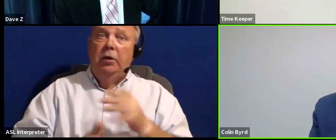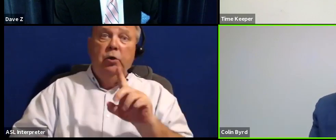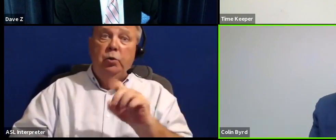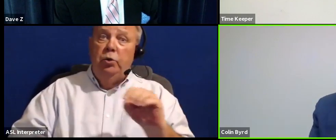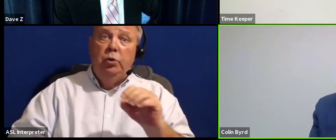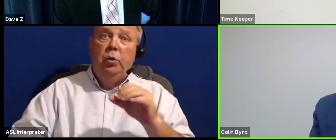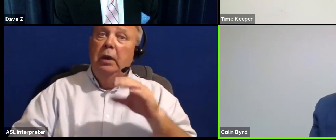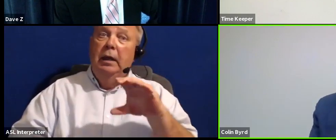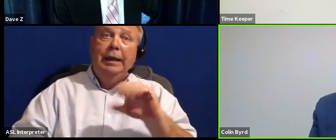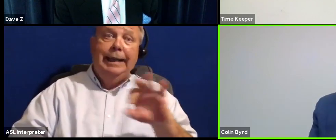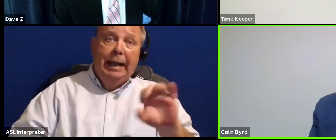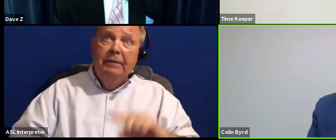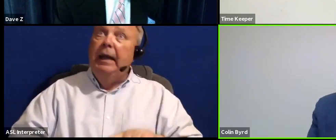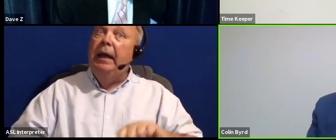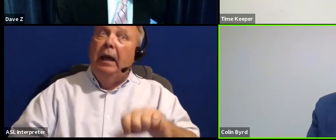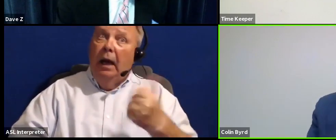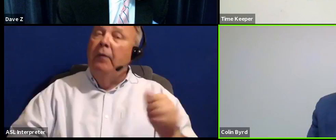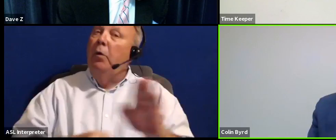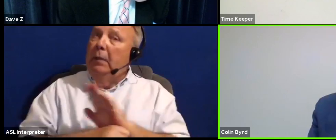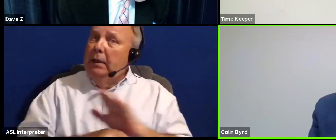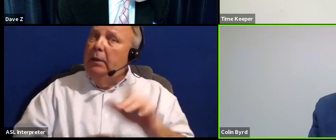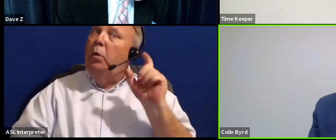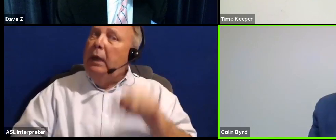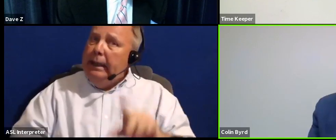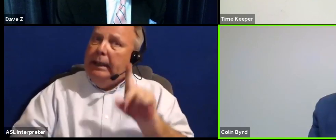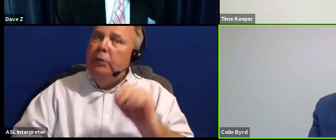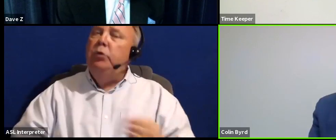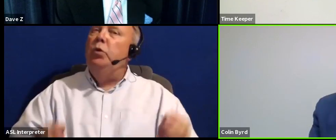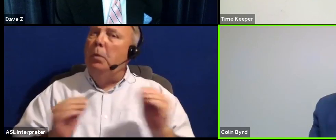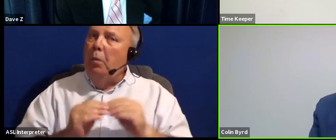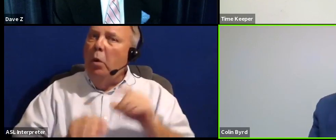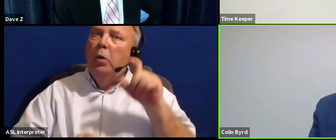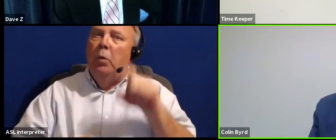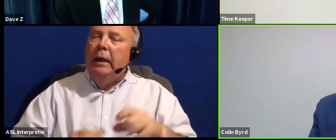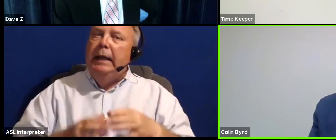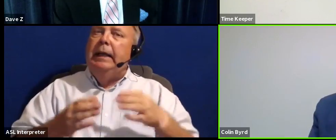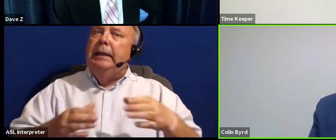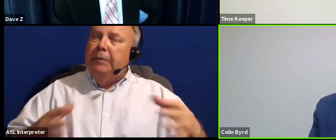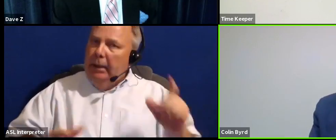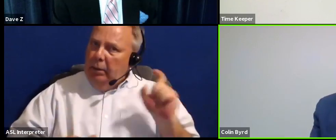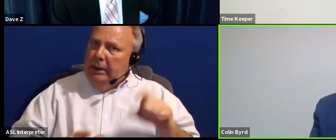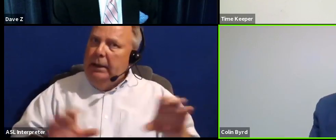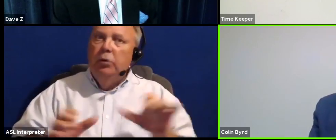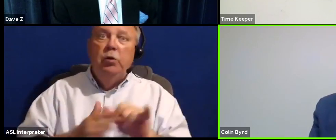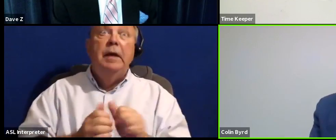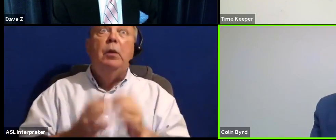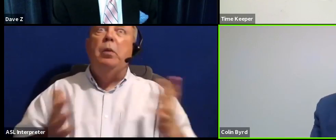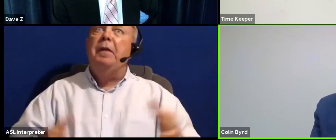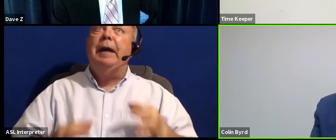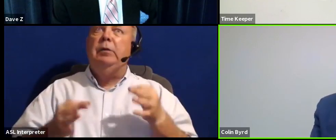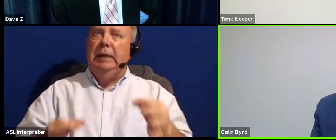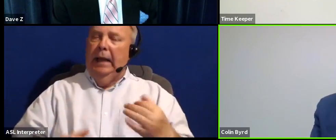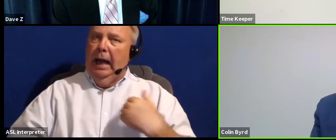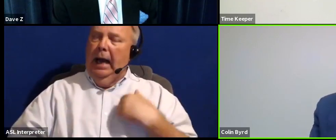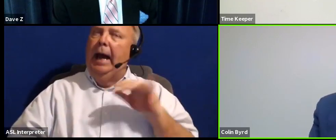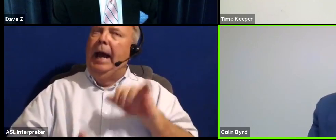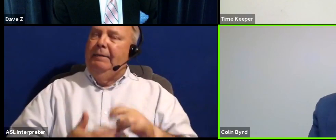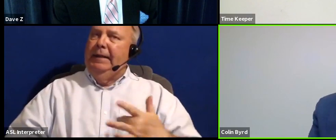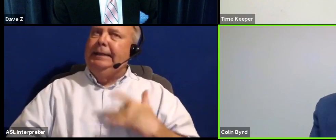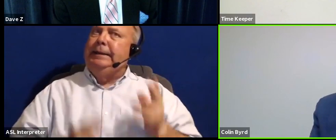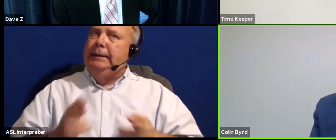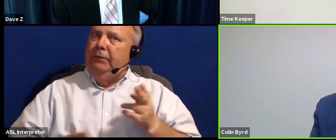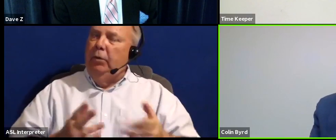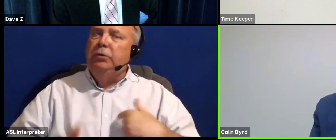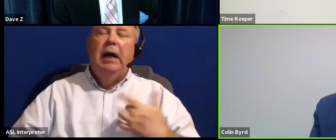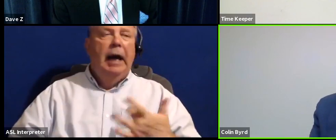like a number of other businesses. We need to do more of that. We need to expand upon that. And we need to do that without delay. I have that sense of urgency. I